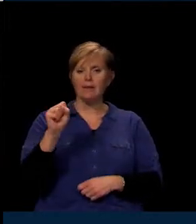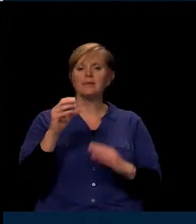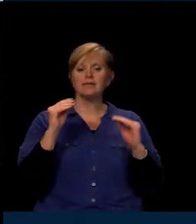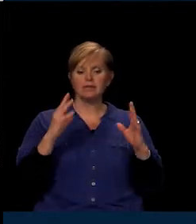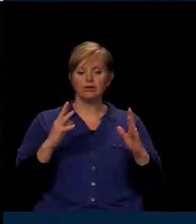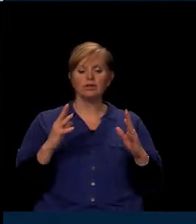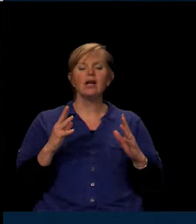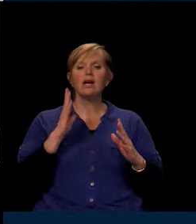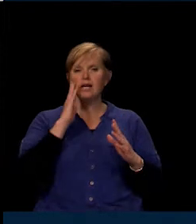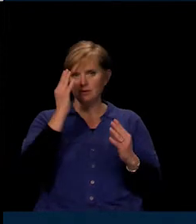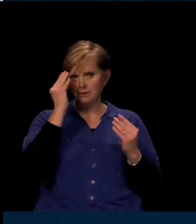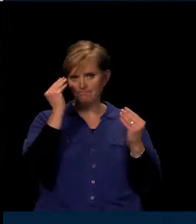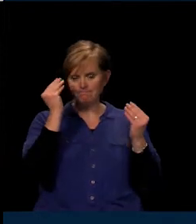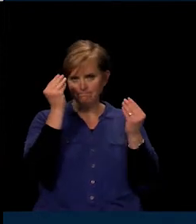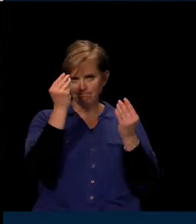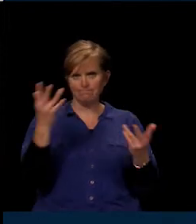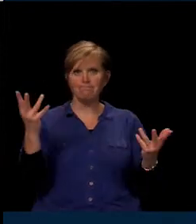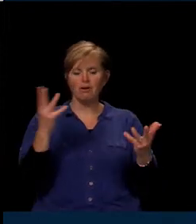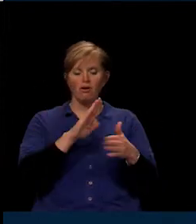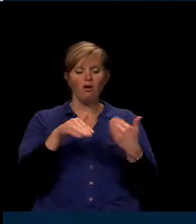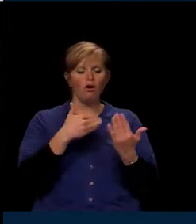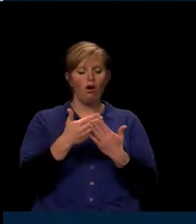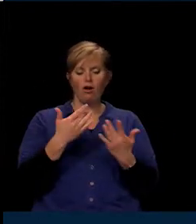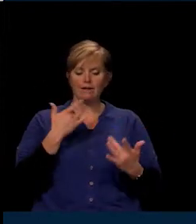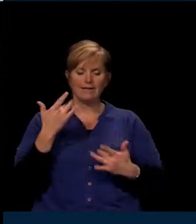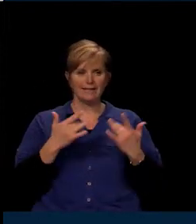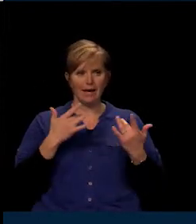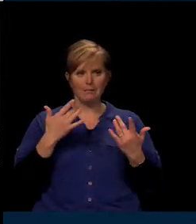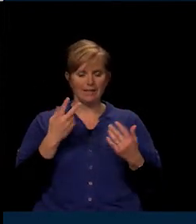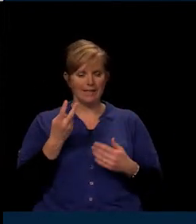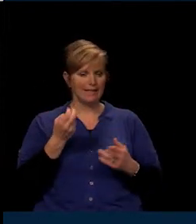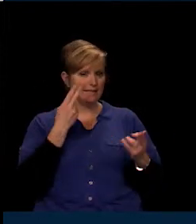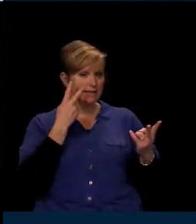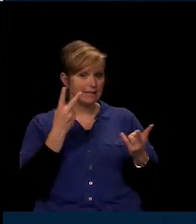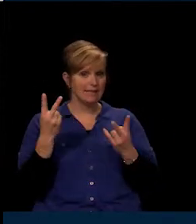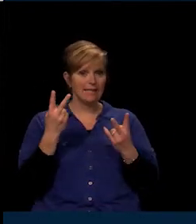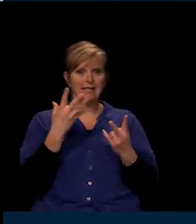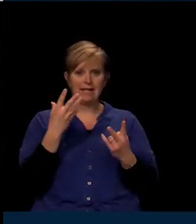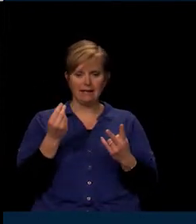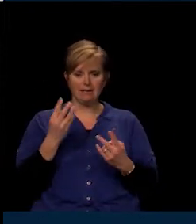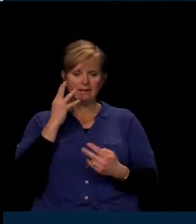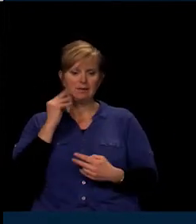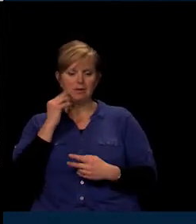witnessed with the involvement of several of his teachers this past year.